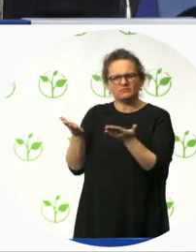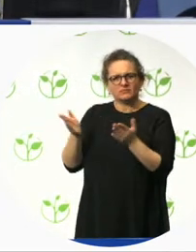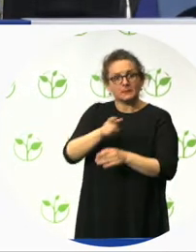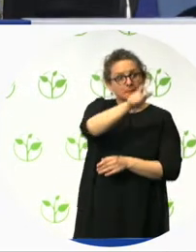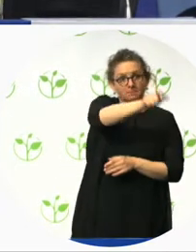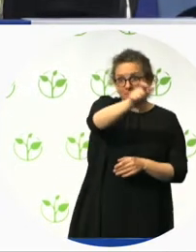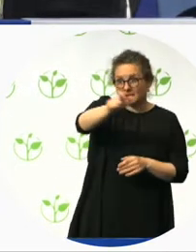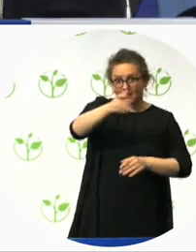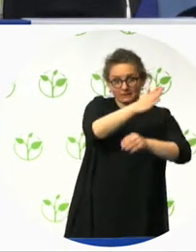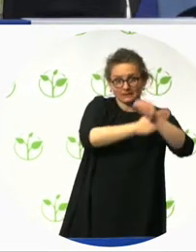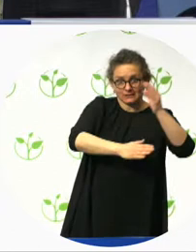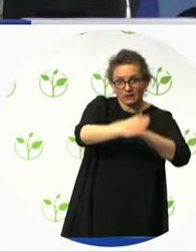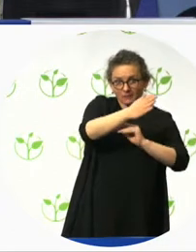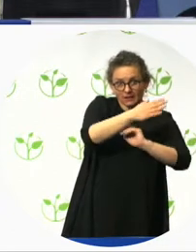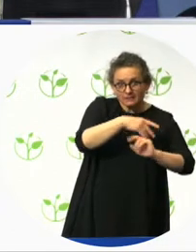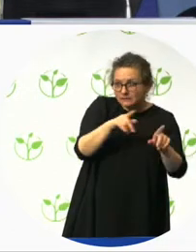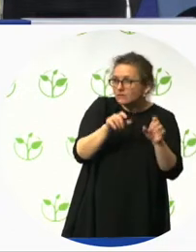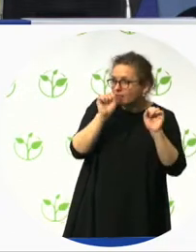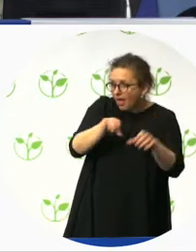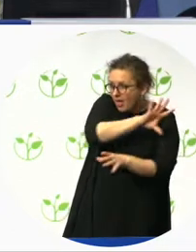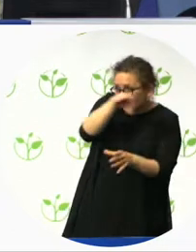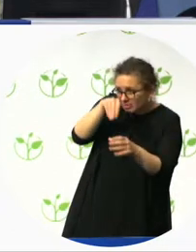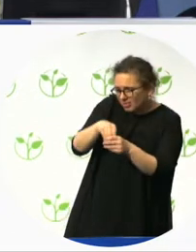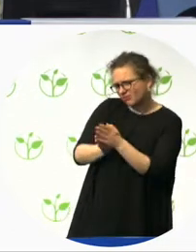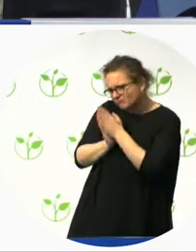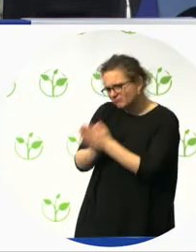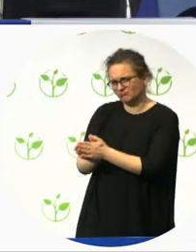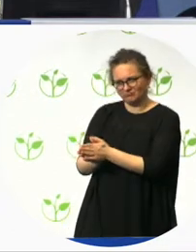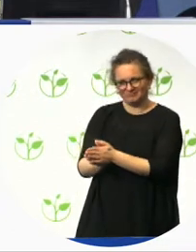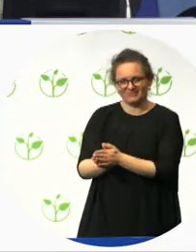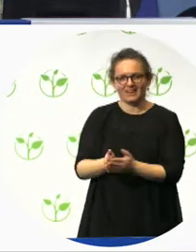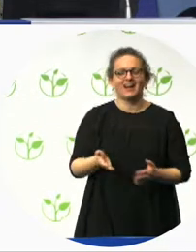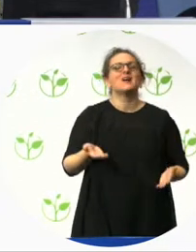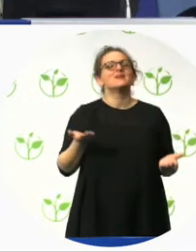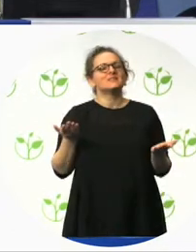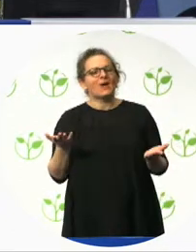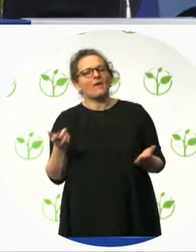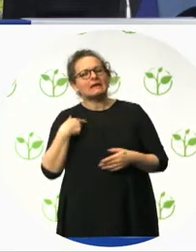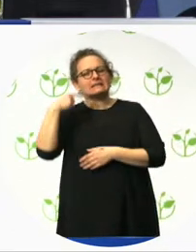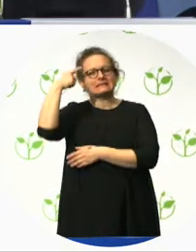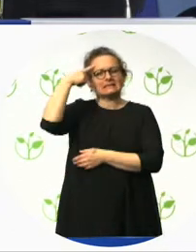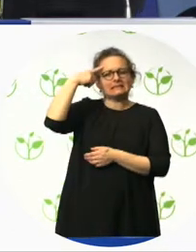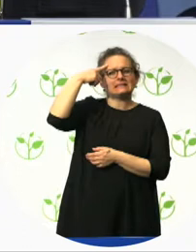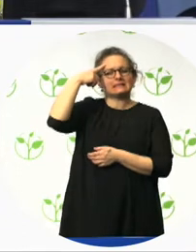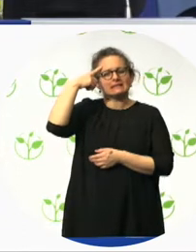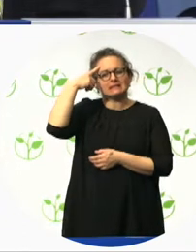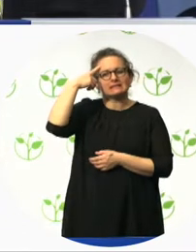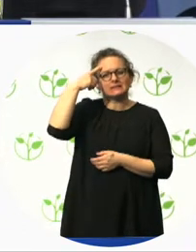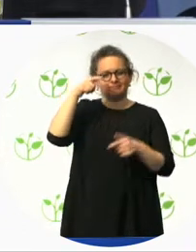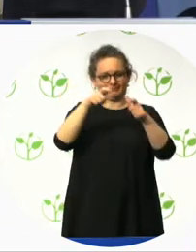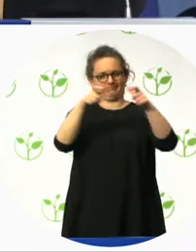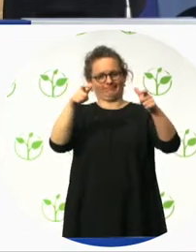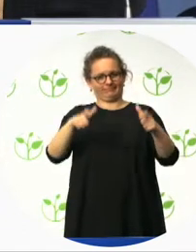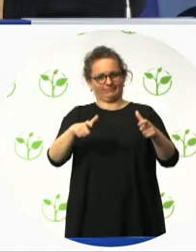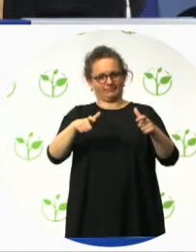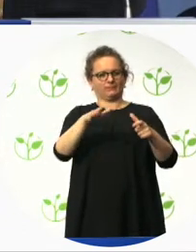charge of this project. And I think that the shop in Madrid is a very good shop and it is